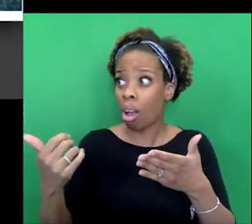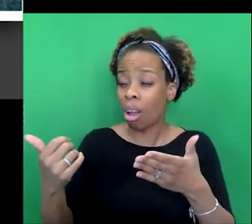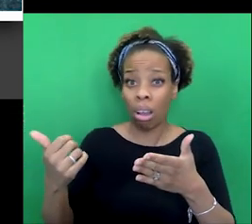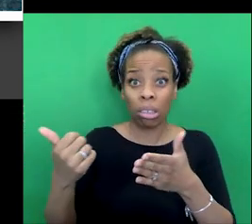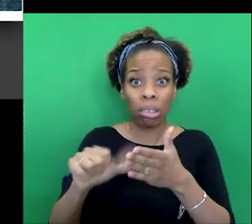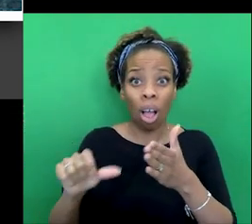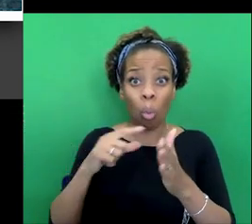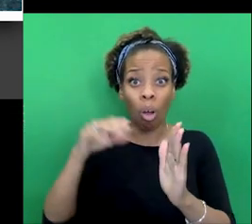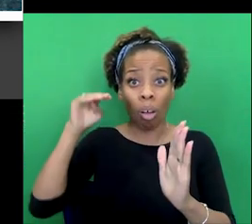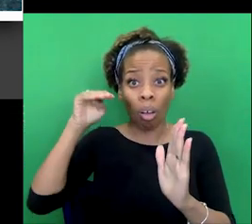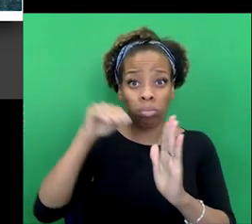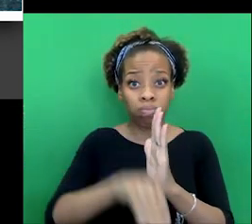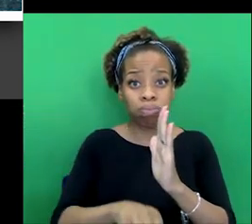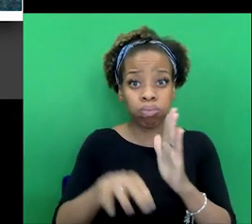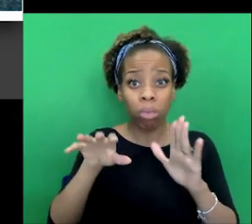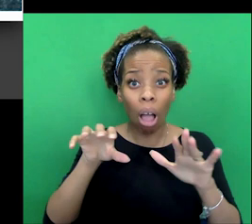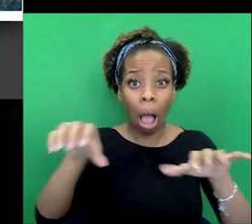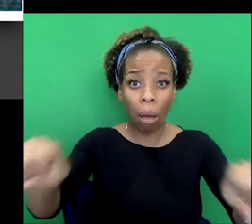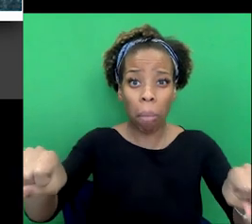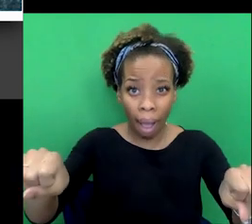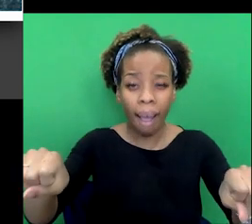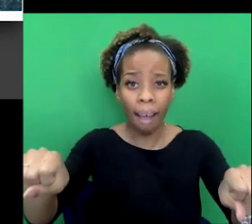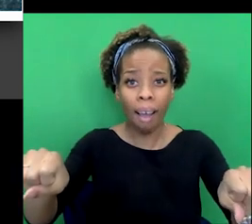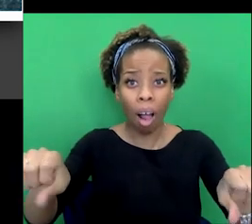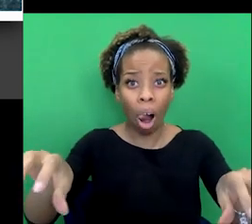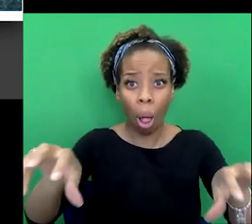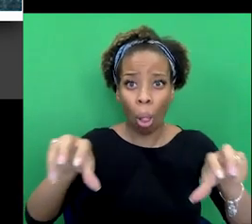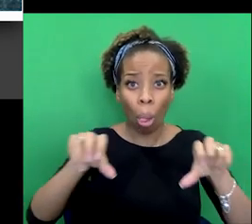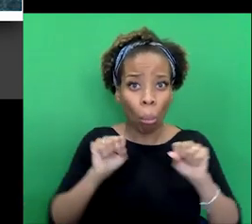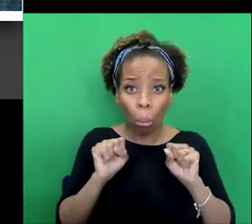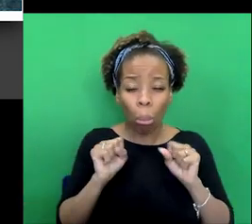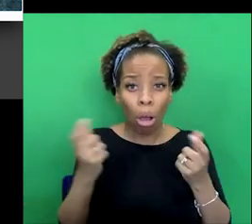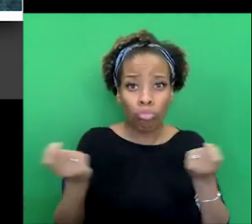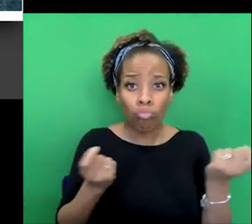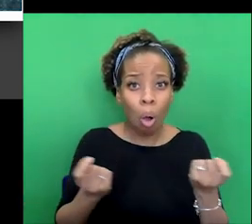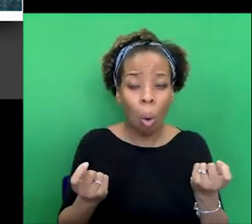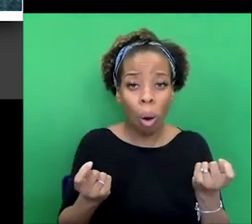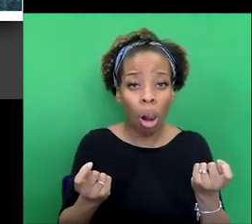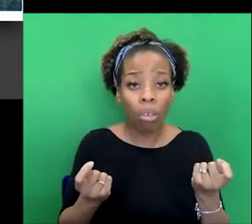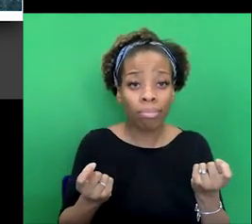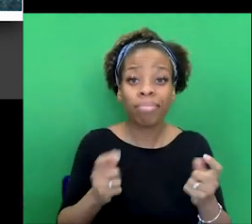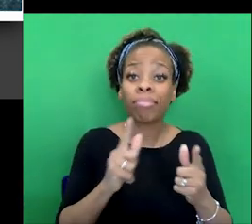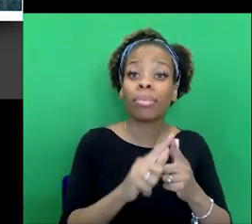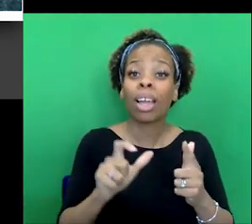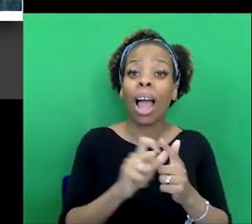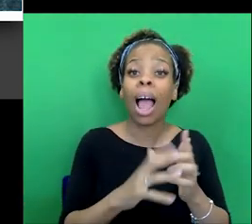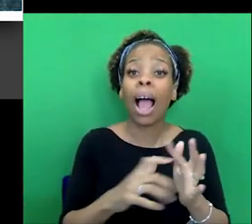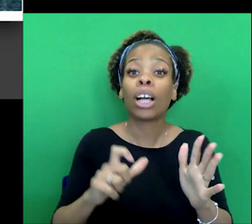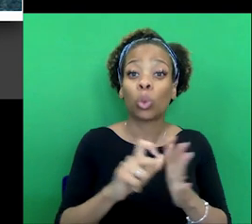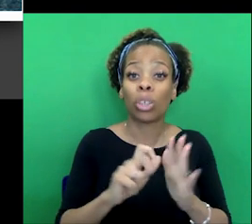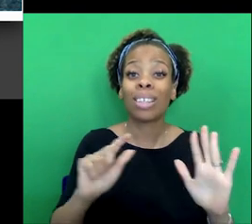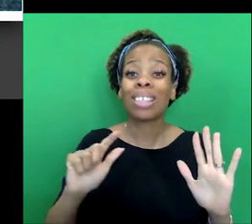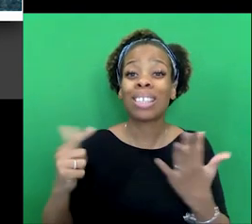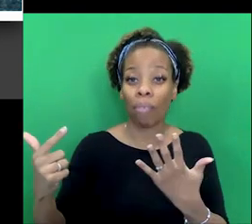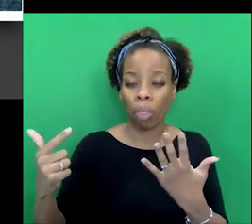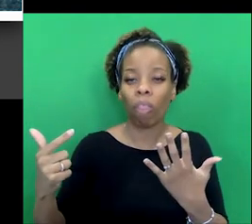the empire. So things are happening. There is a big change. Edward VII, it's quite